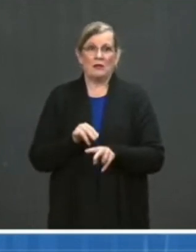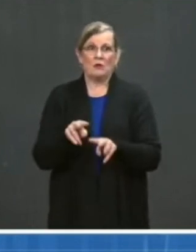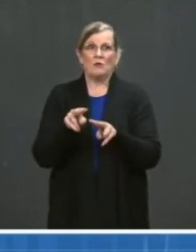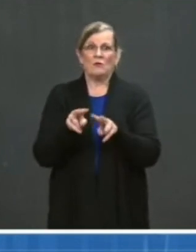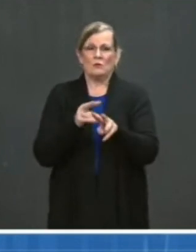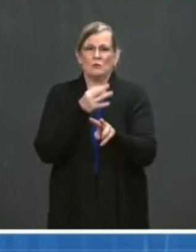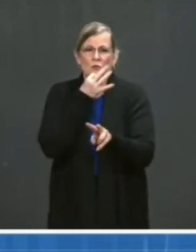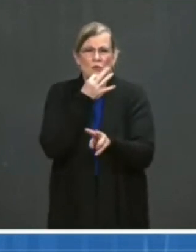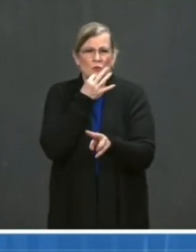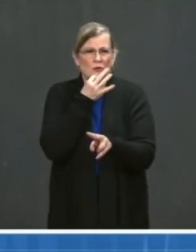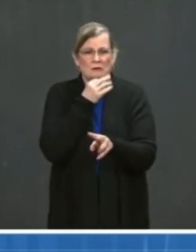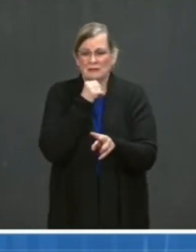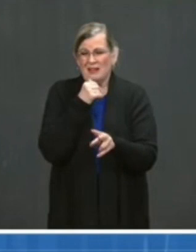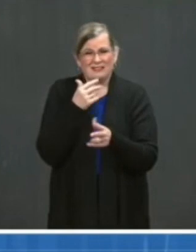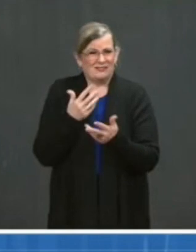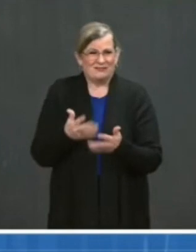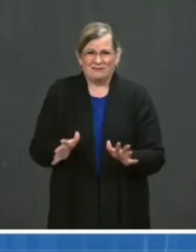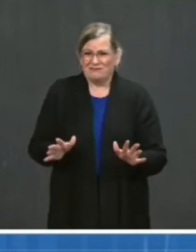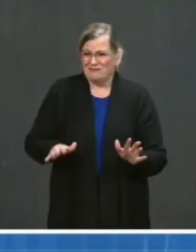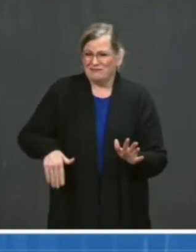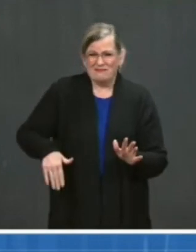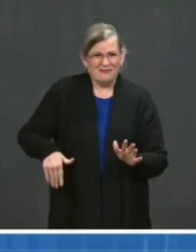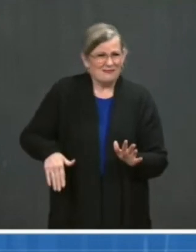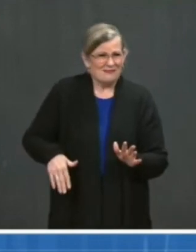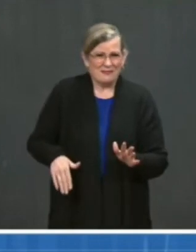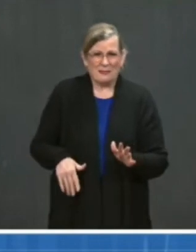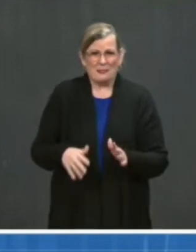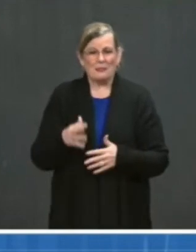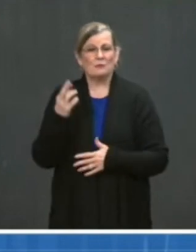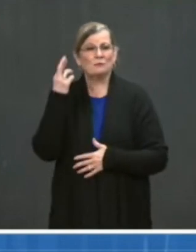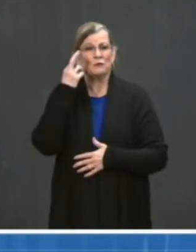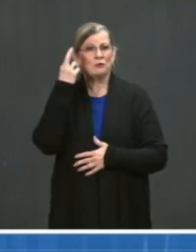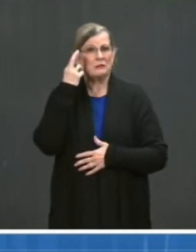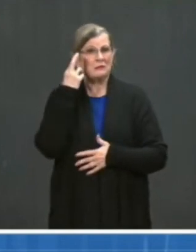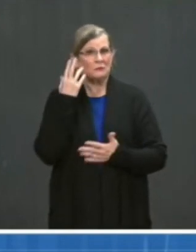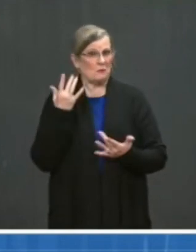leader to maintain or reinstate mask mandates.